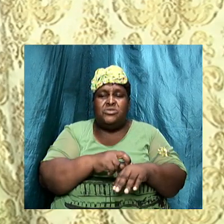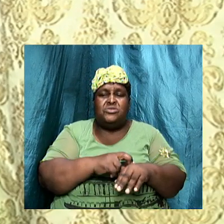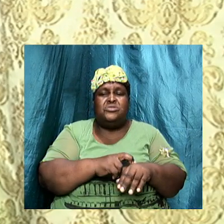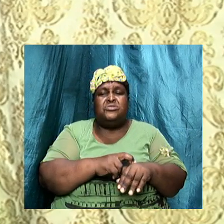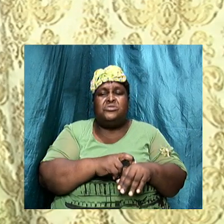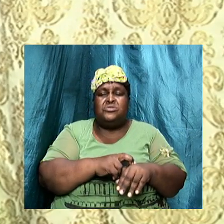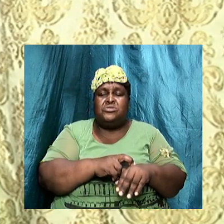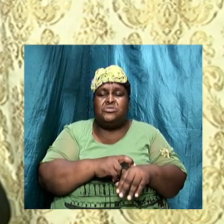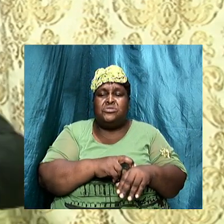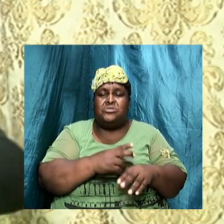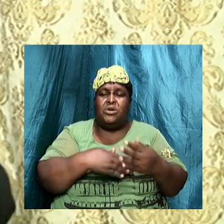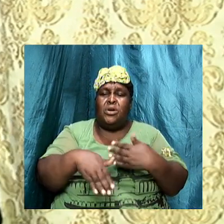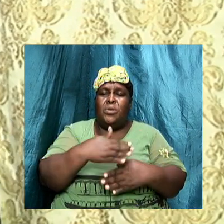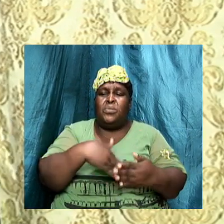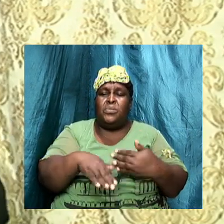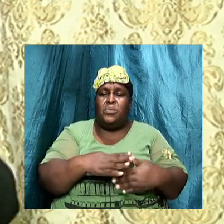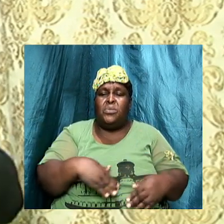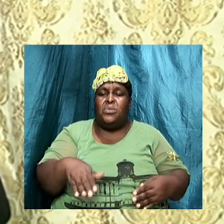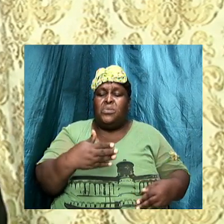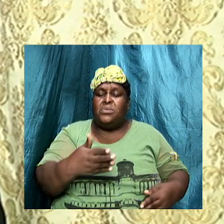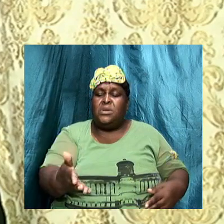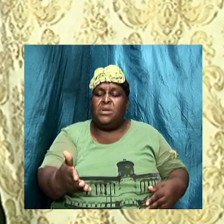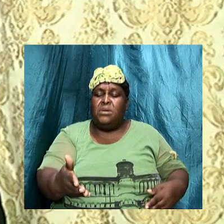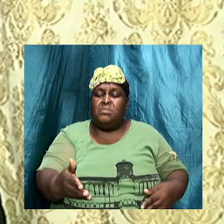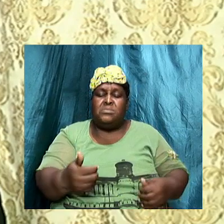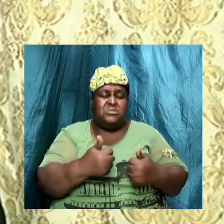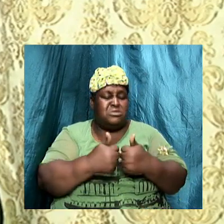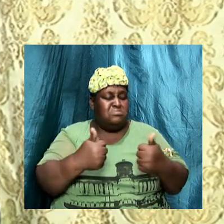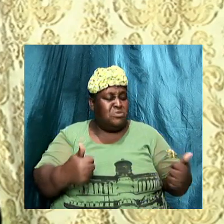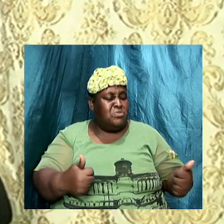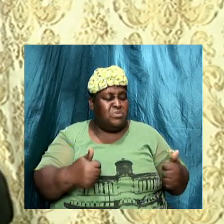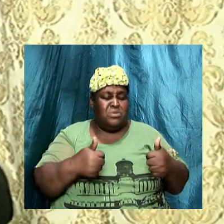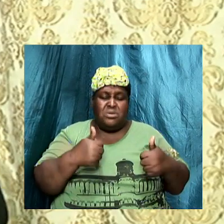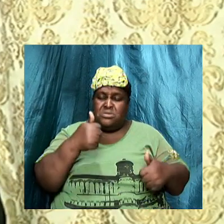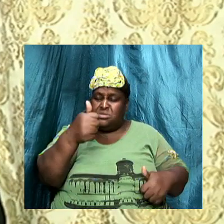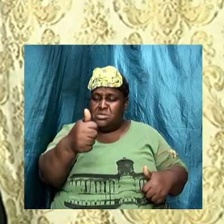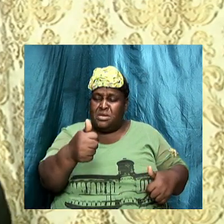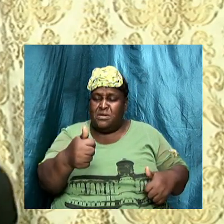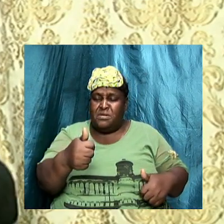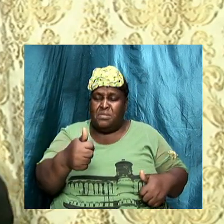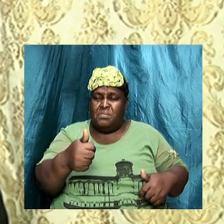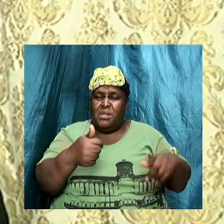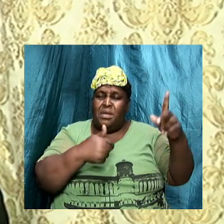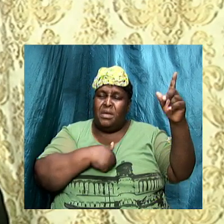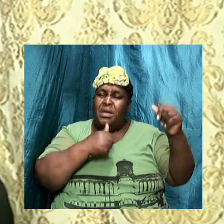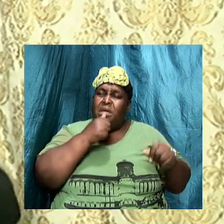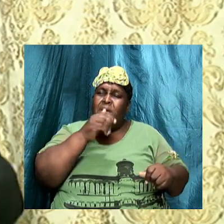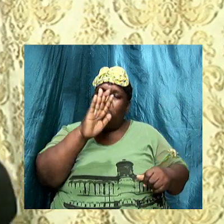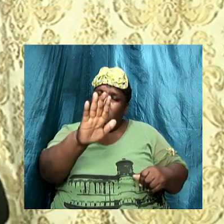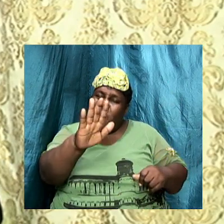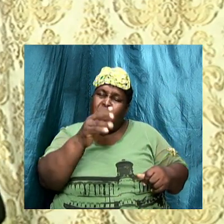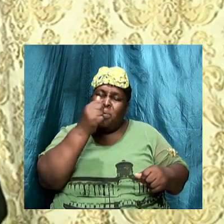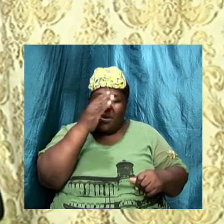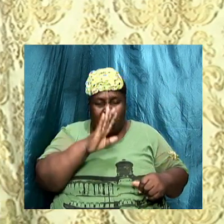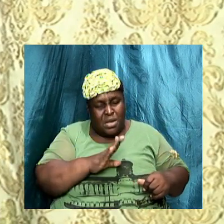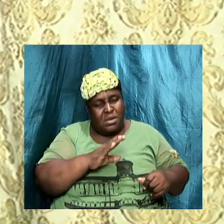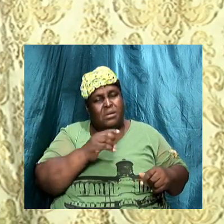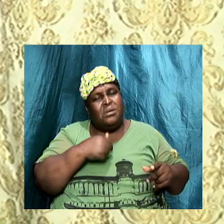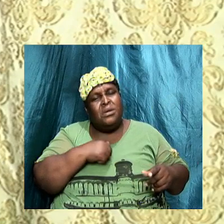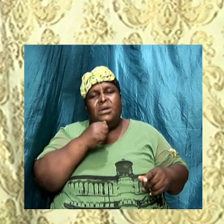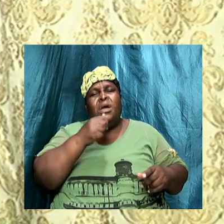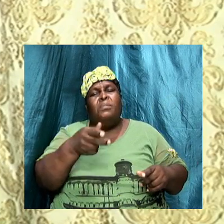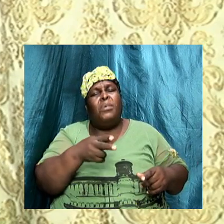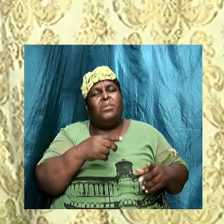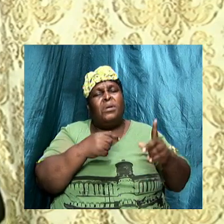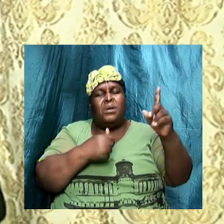of Israel. So, look here. Separate yourselves. Live holy, because I am your God, and I am a holy God, and I want you to be